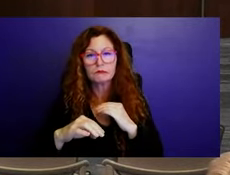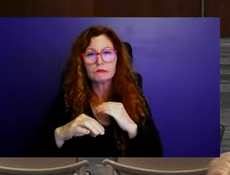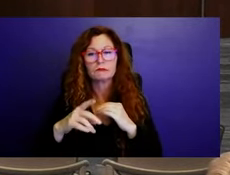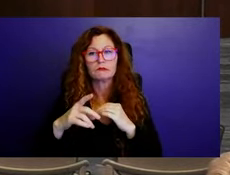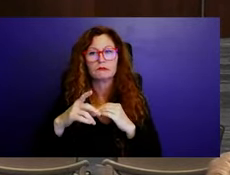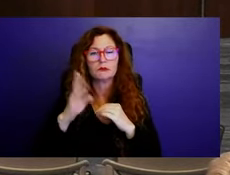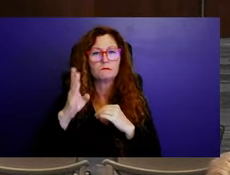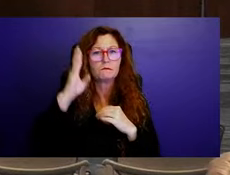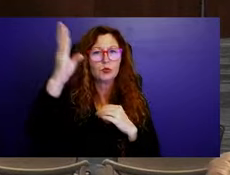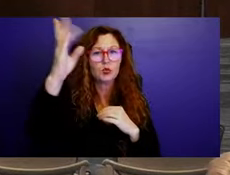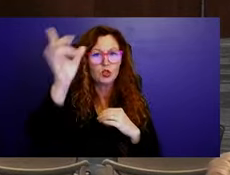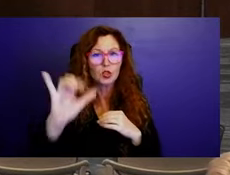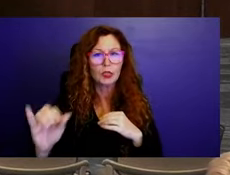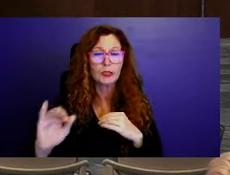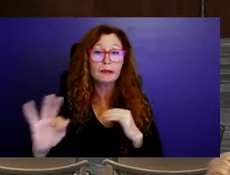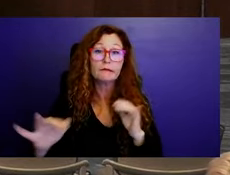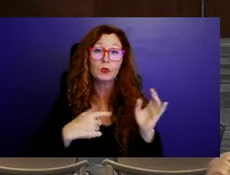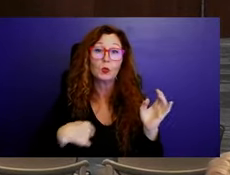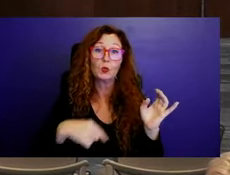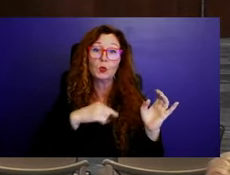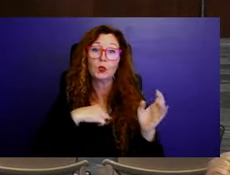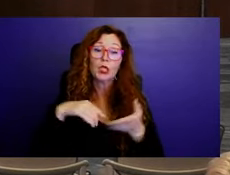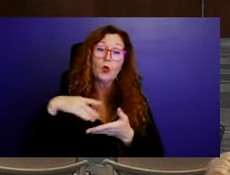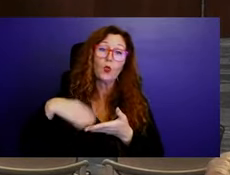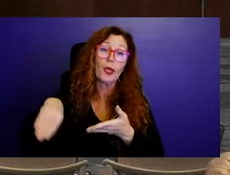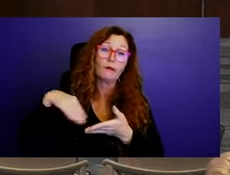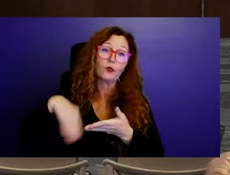the developer, whoever, who is looking for that waiver,